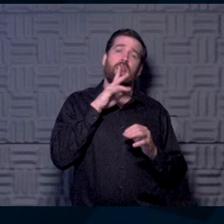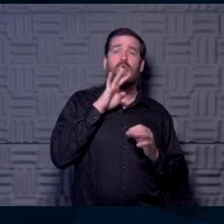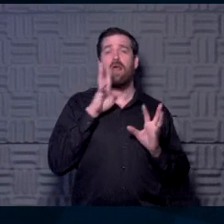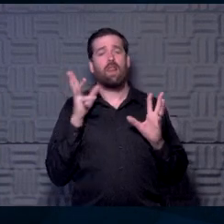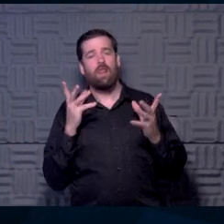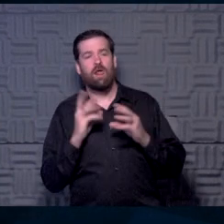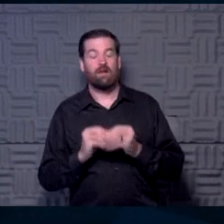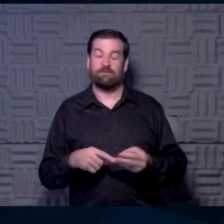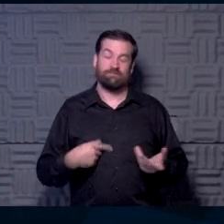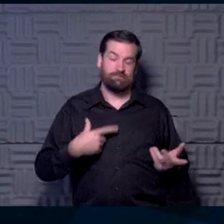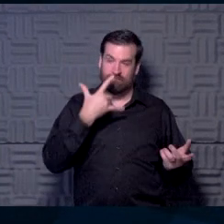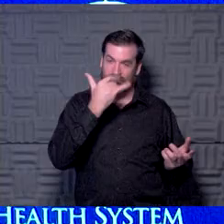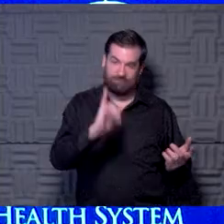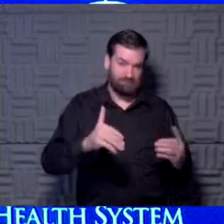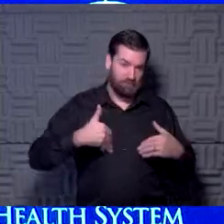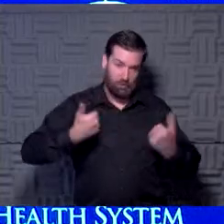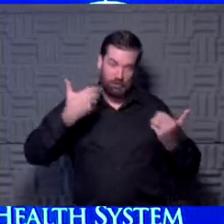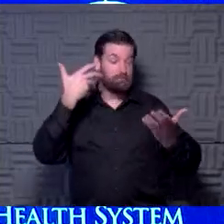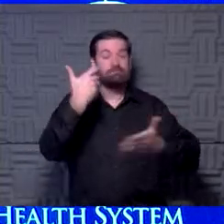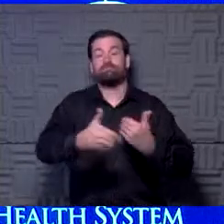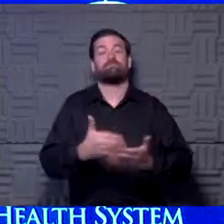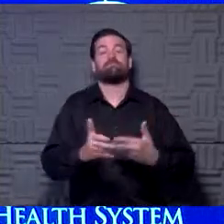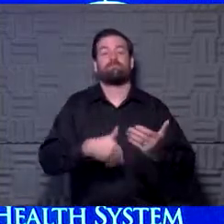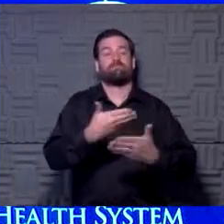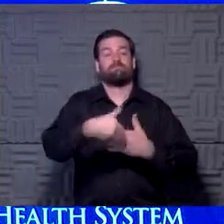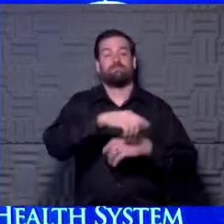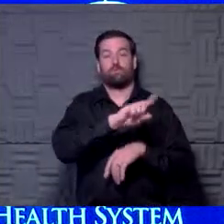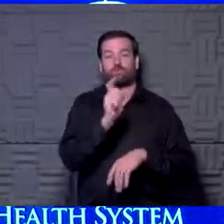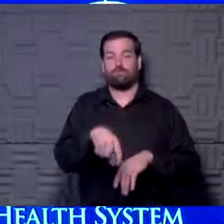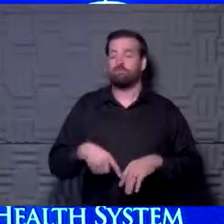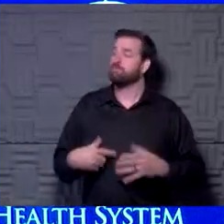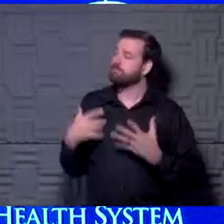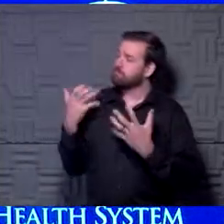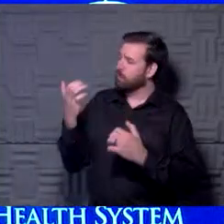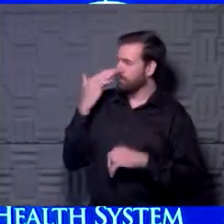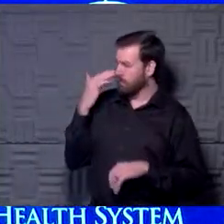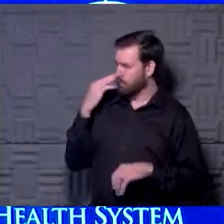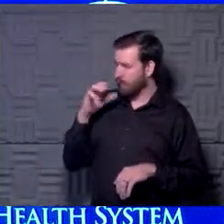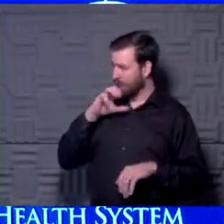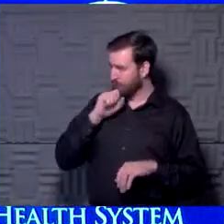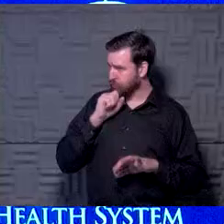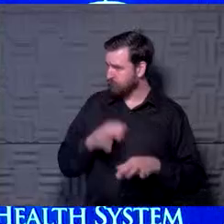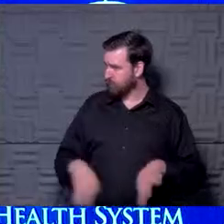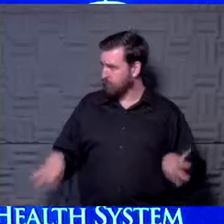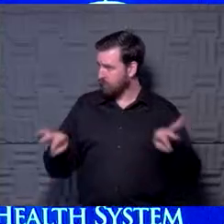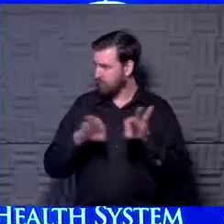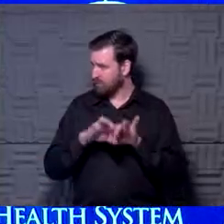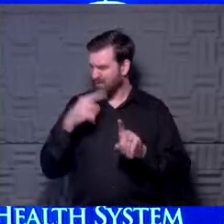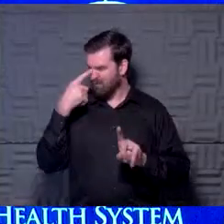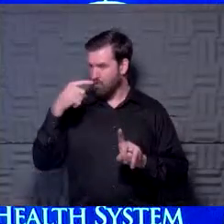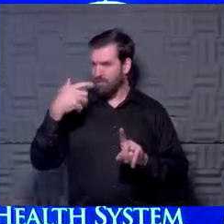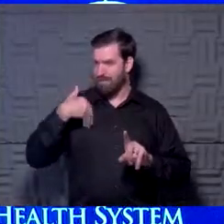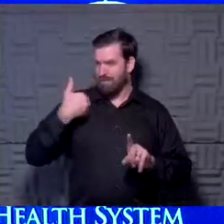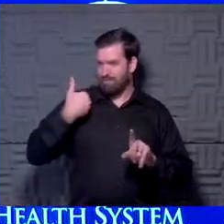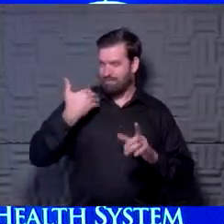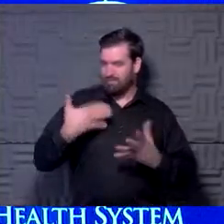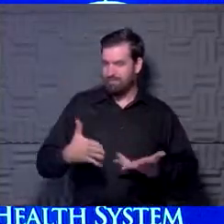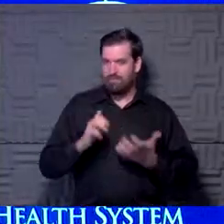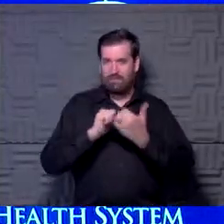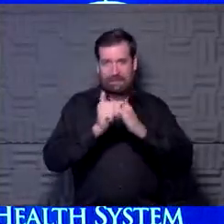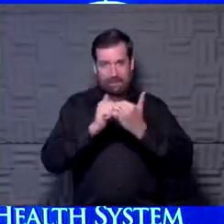And yeah, I still looked younger then. Okay, next question. Yeah, they're wanting to know if age matters of the athlete when it comes to